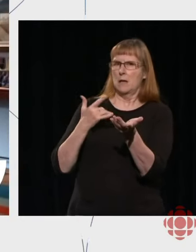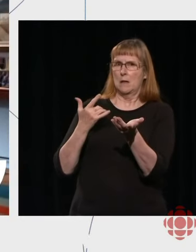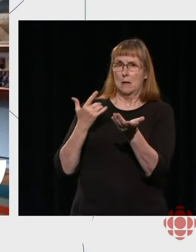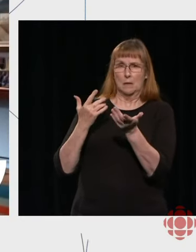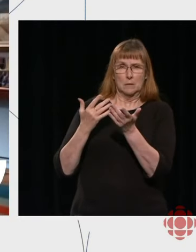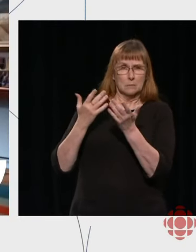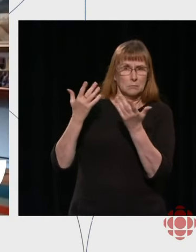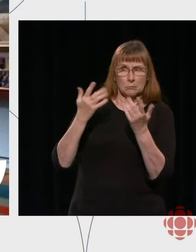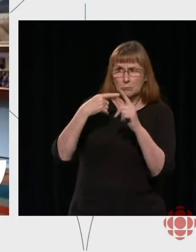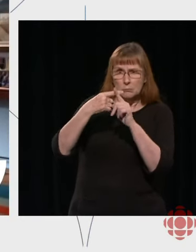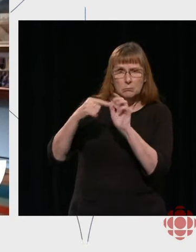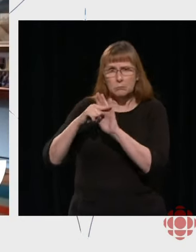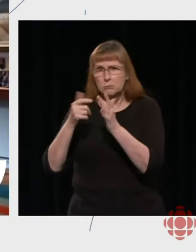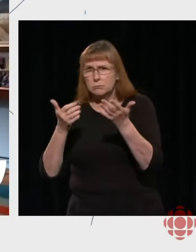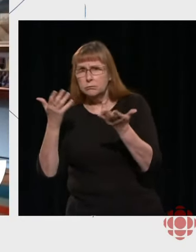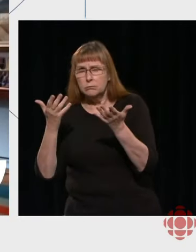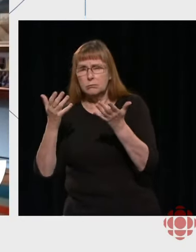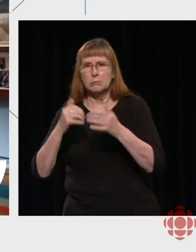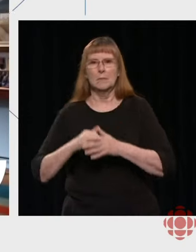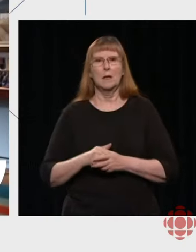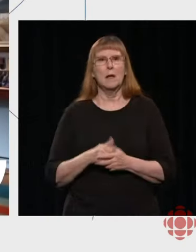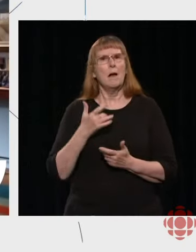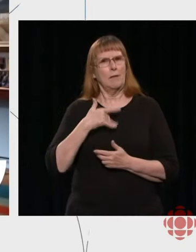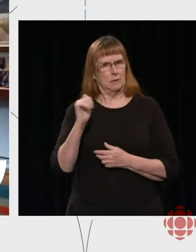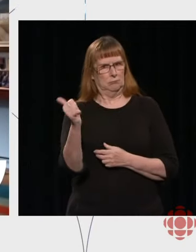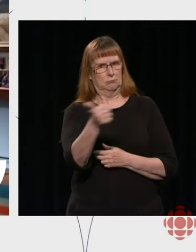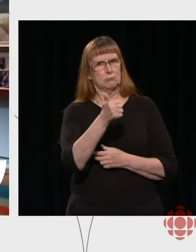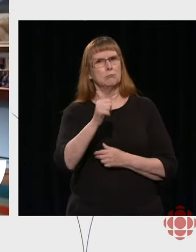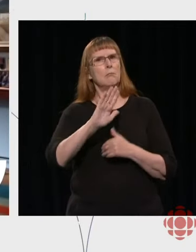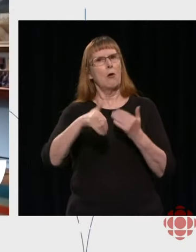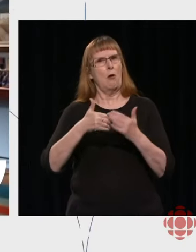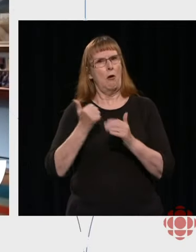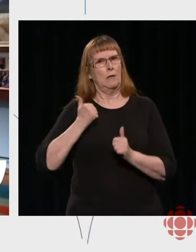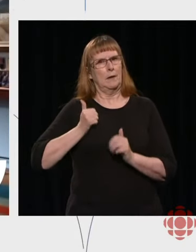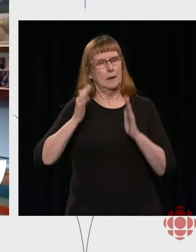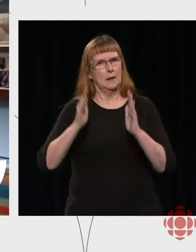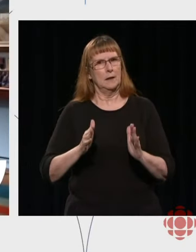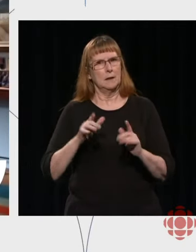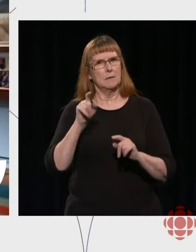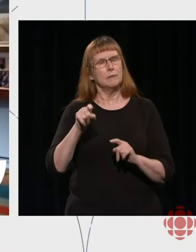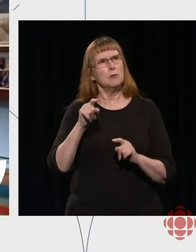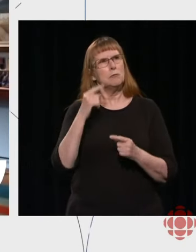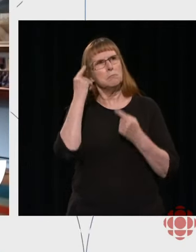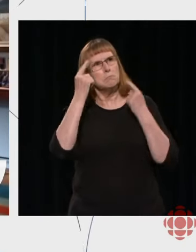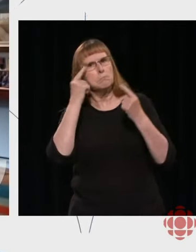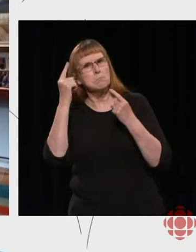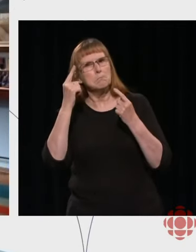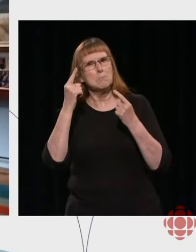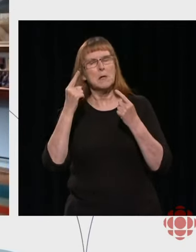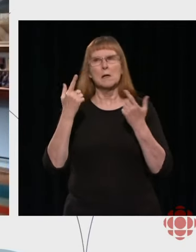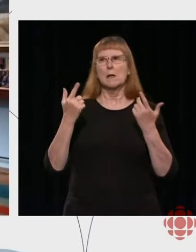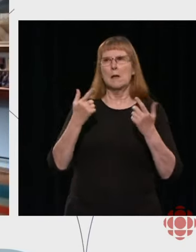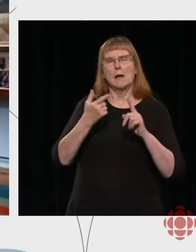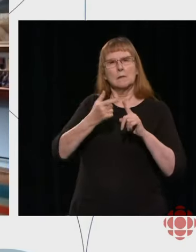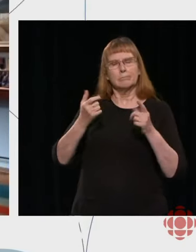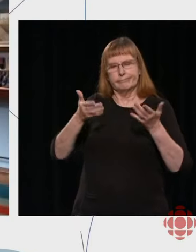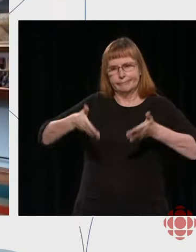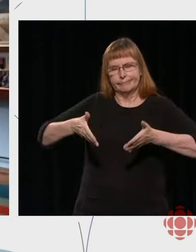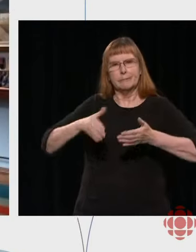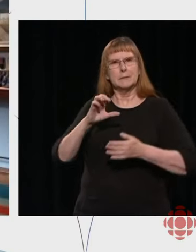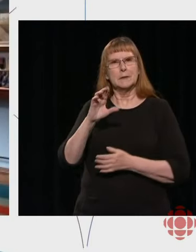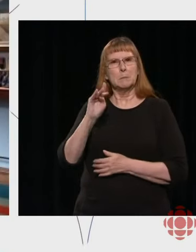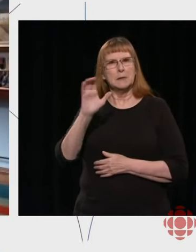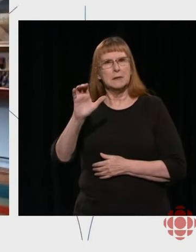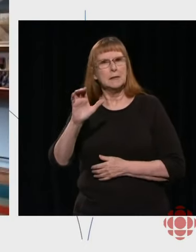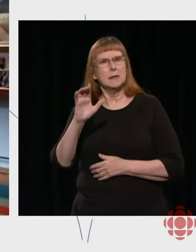what it expects from our public broadcaster. It was, I think, in 1929, so 91 years ago,